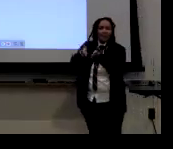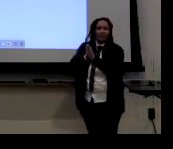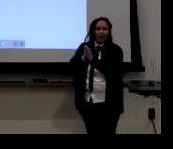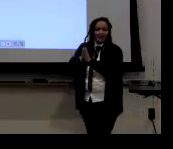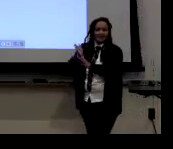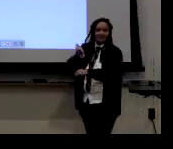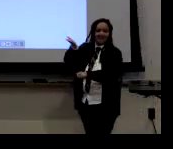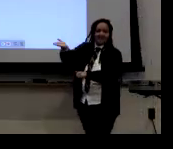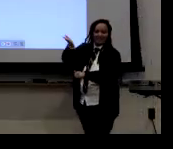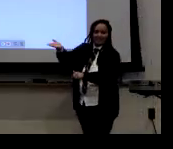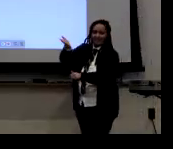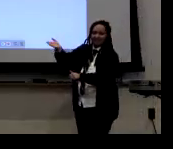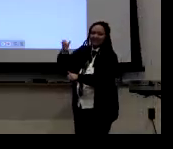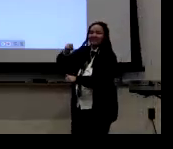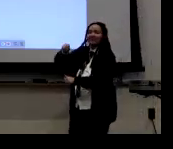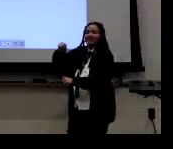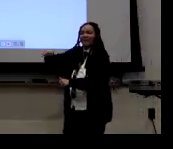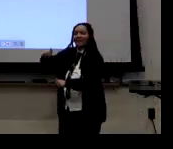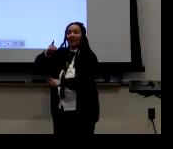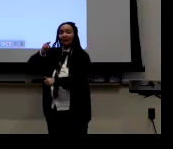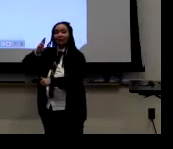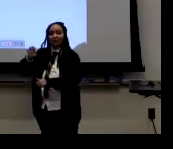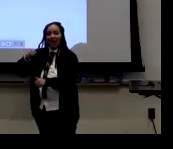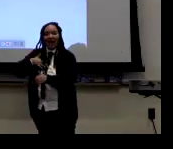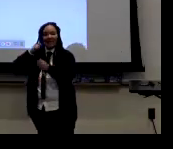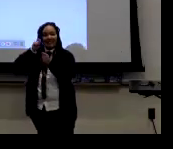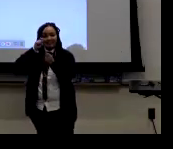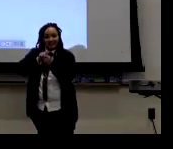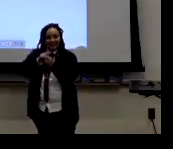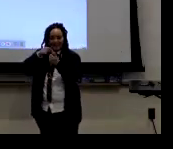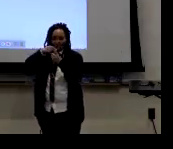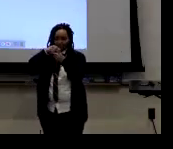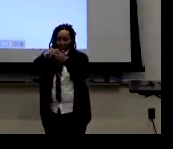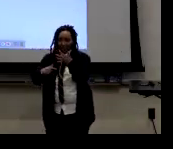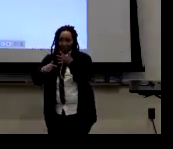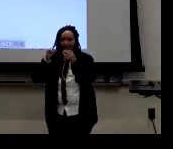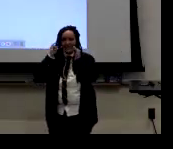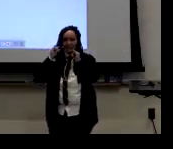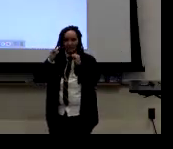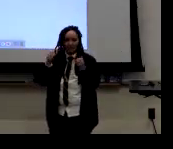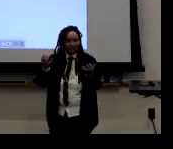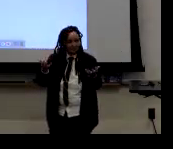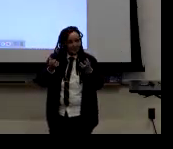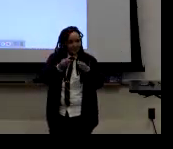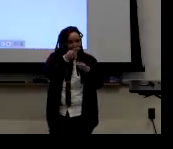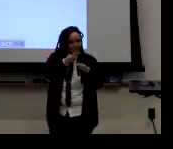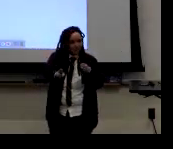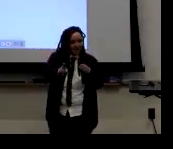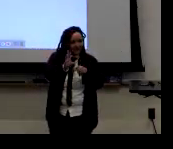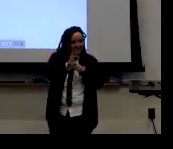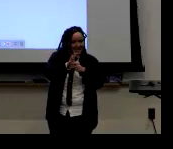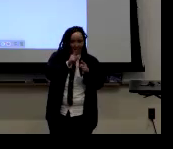video. Again, it was requested, uh, from the influencer on Instagram and Dre had specific instructions